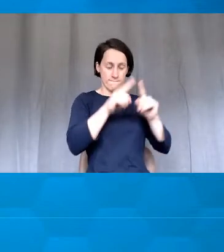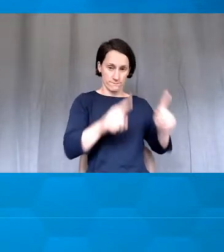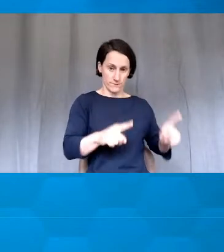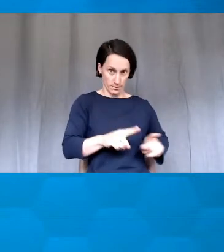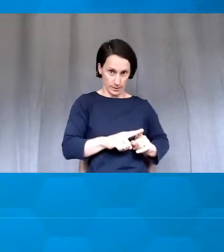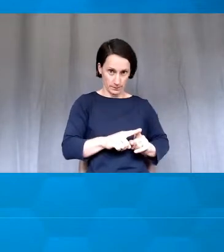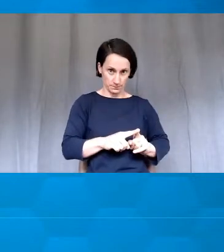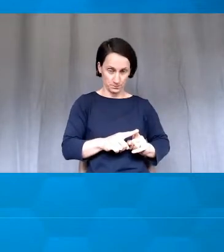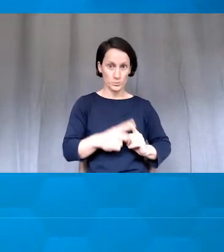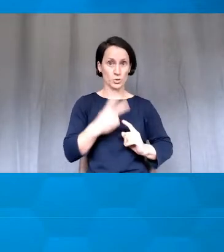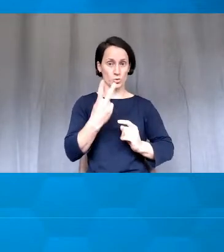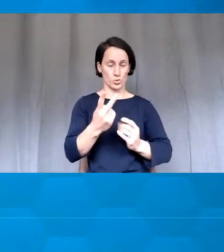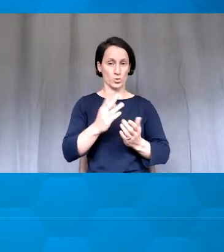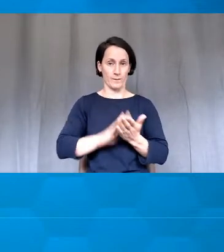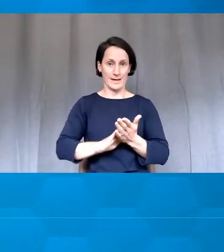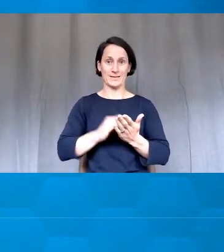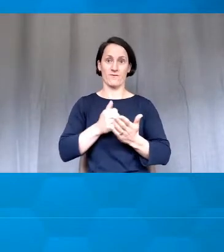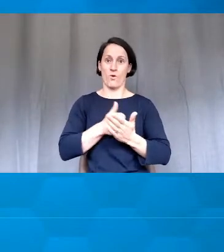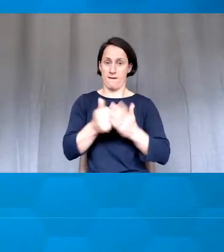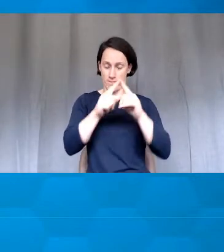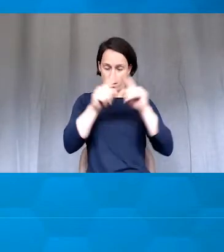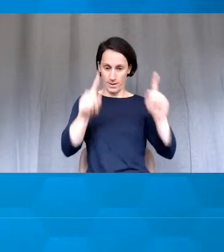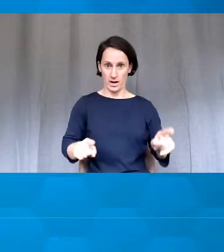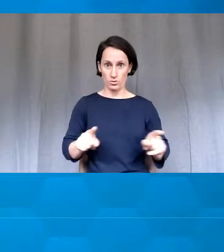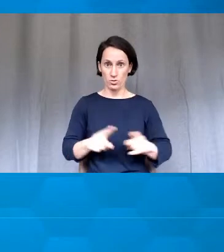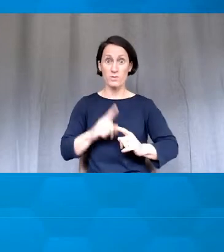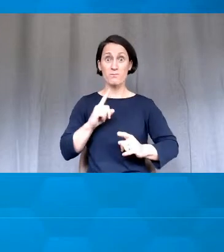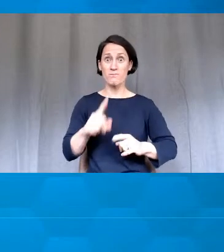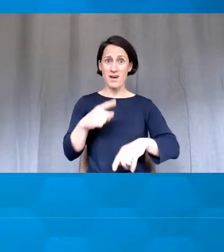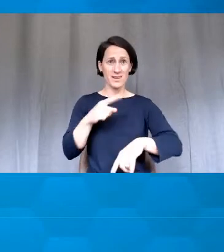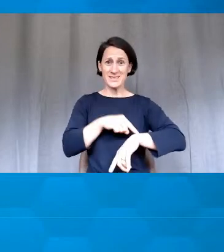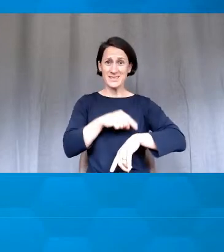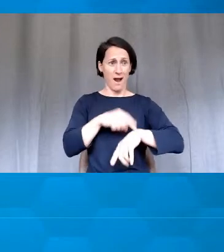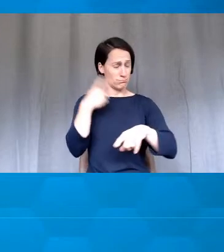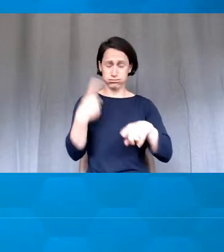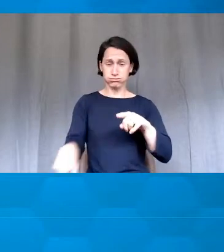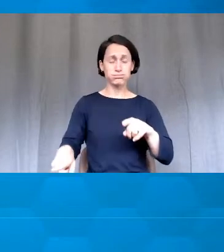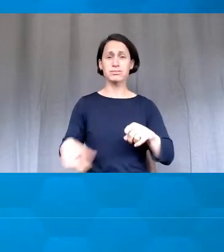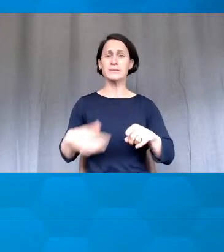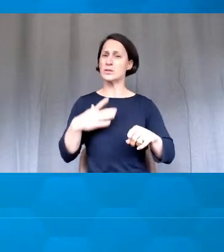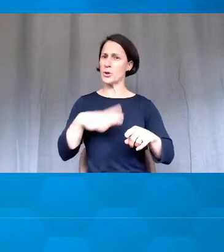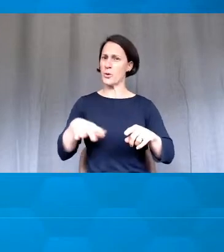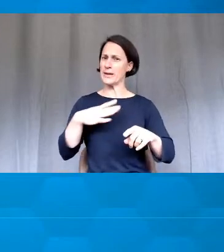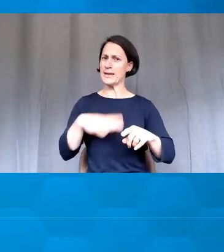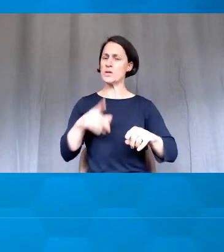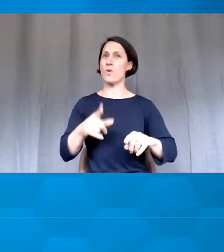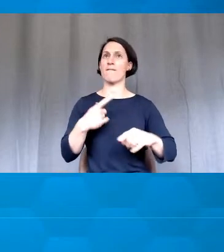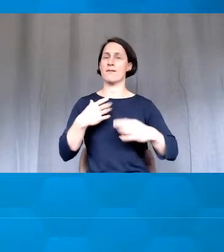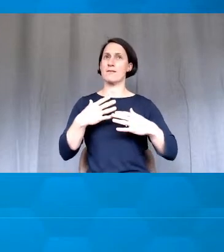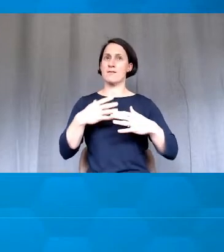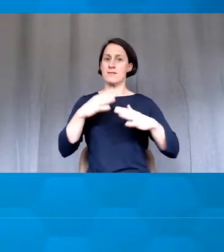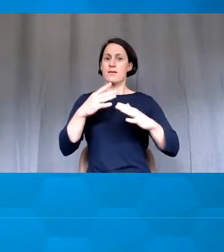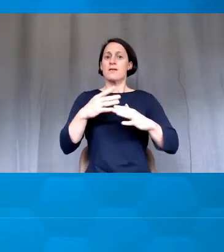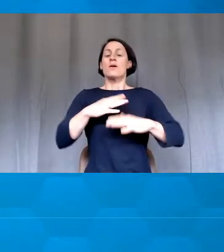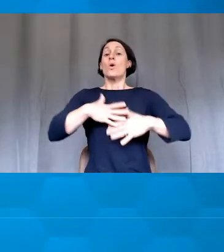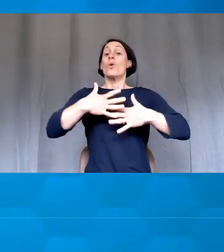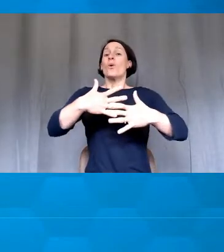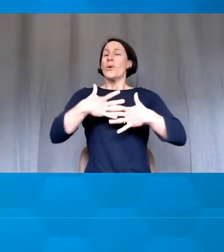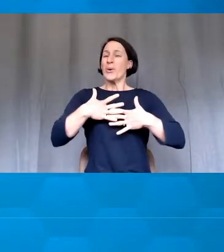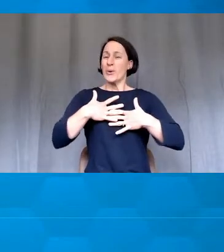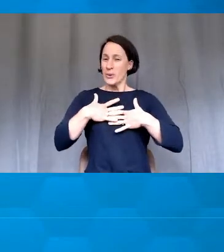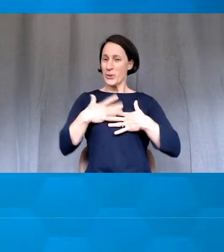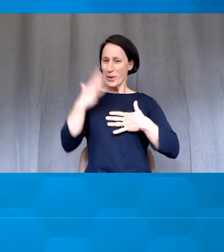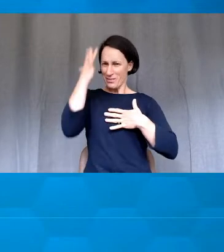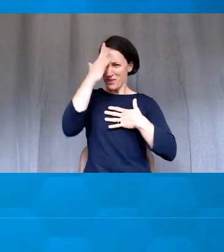a lot of the time goes fast. There's a lot you might want to say. So I encourage you to really take a deep breath and think about how you can